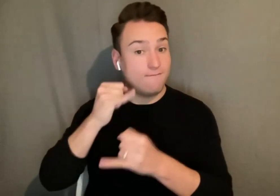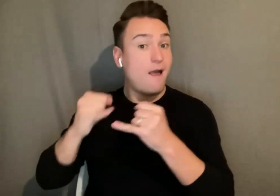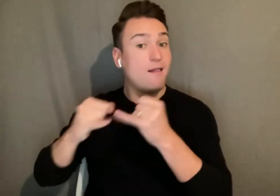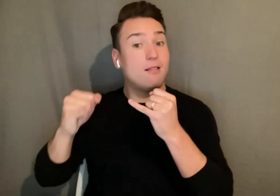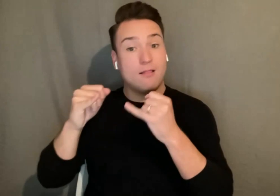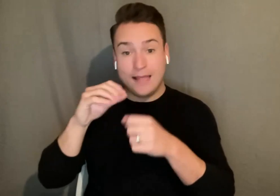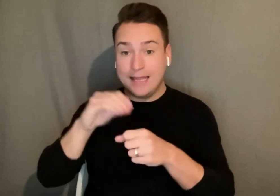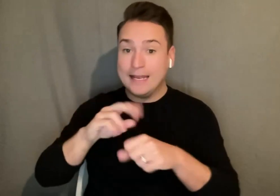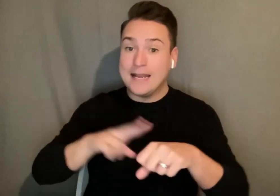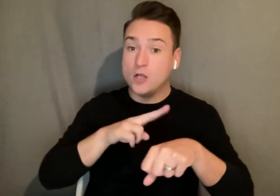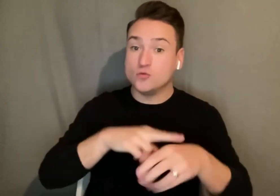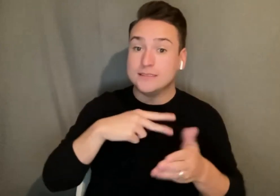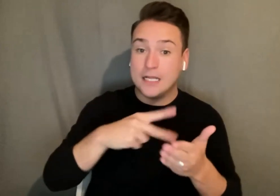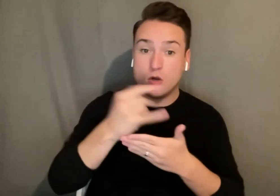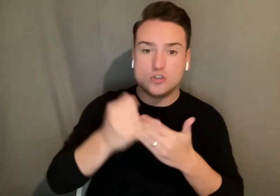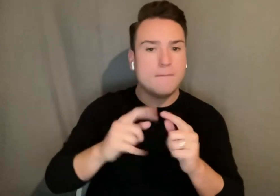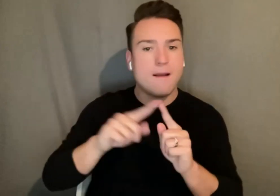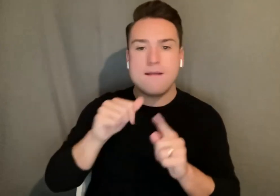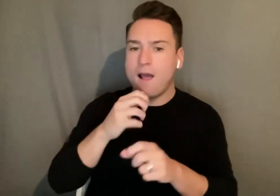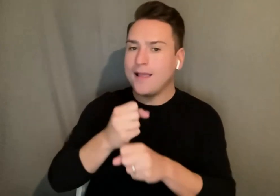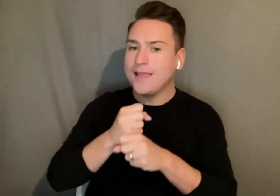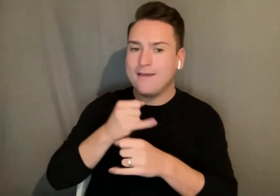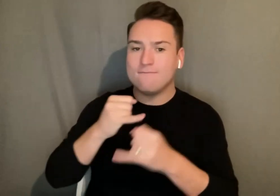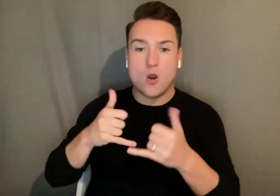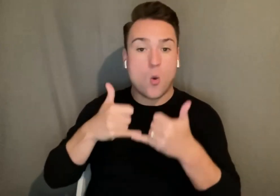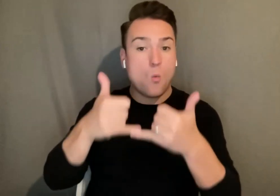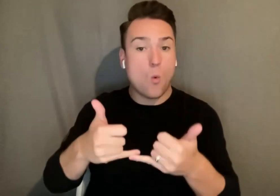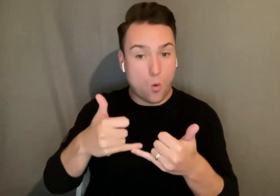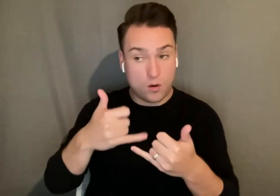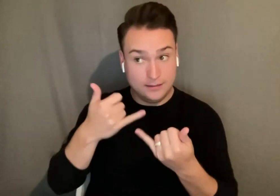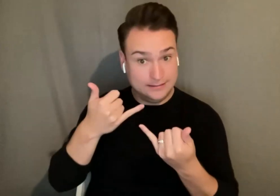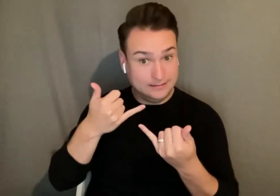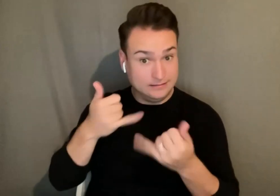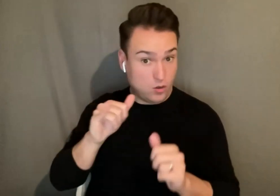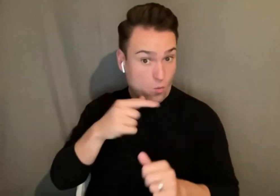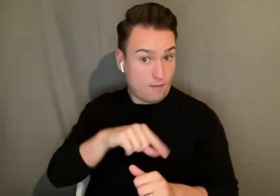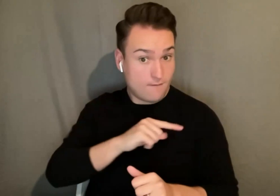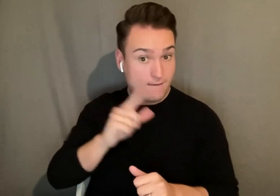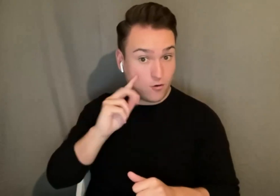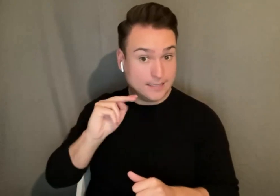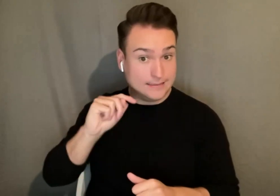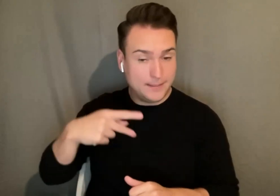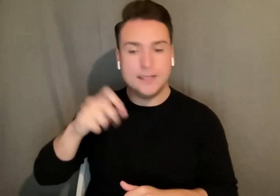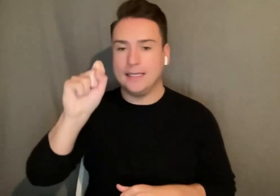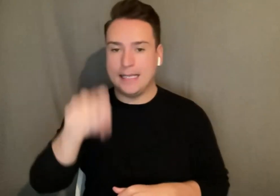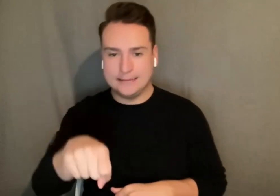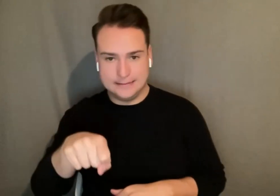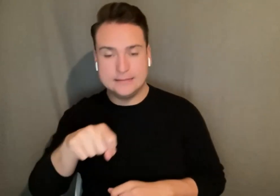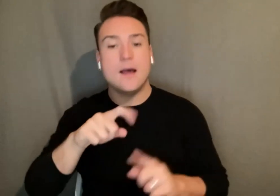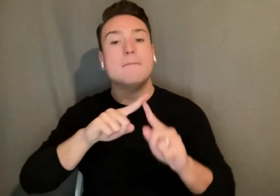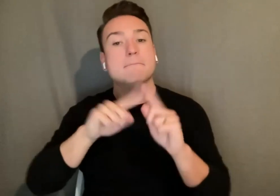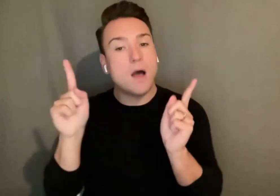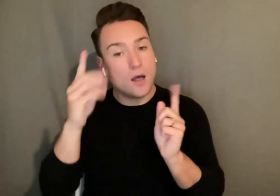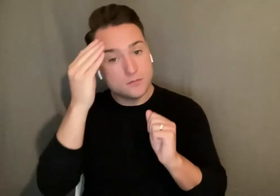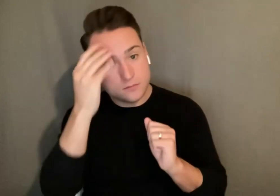final award is that project still eligible for NTP yes absolutely however I will